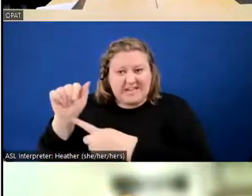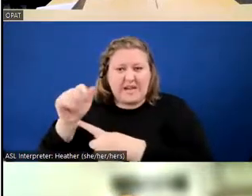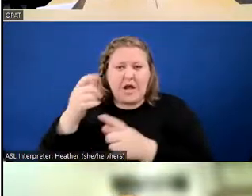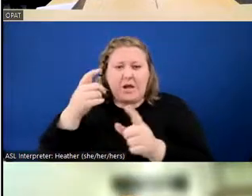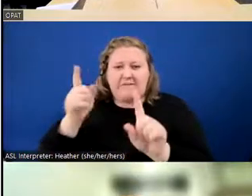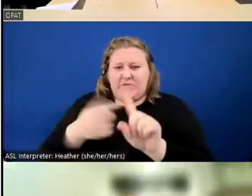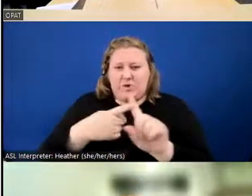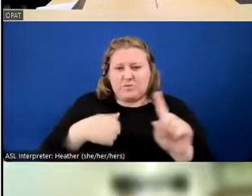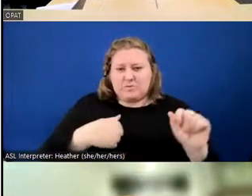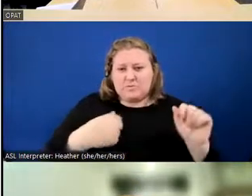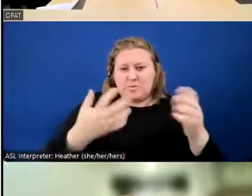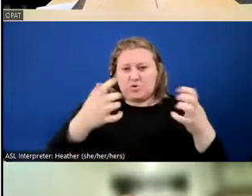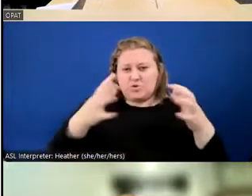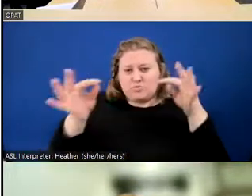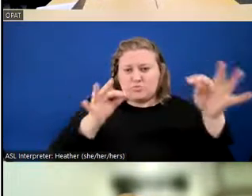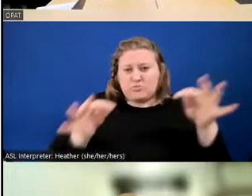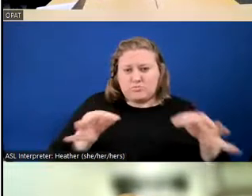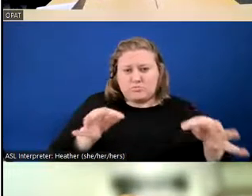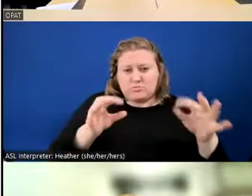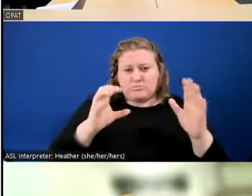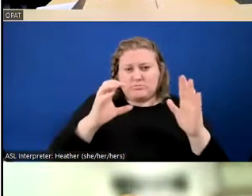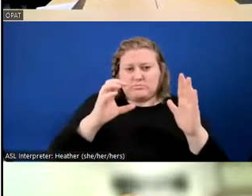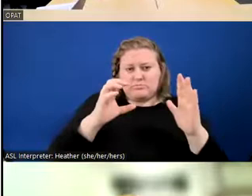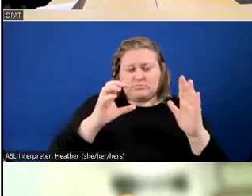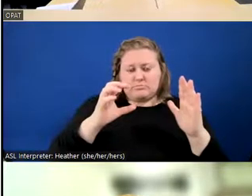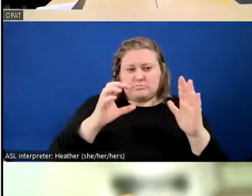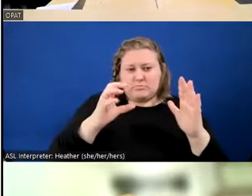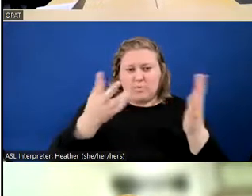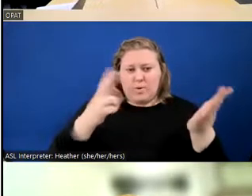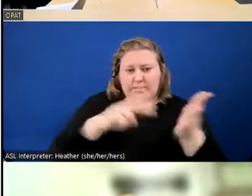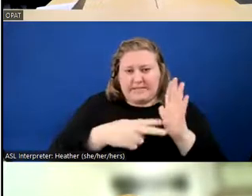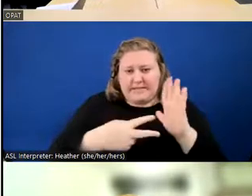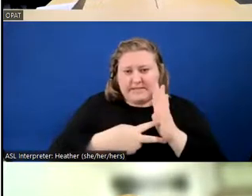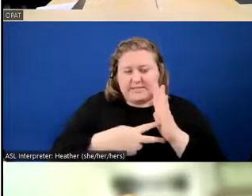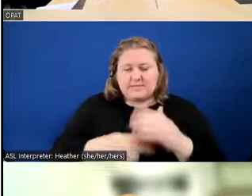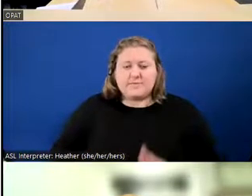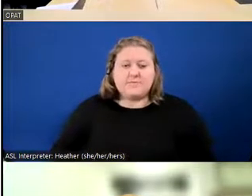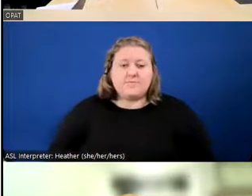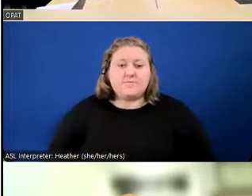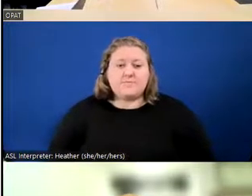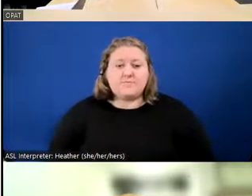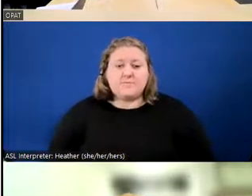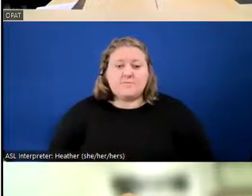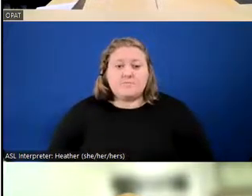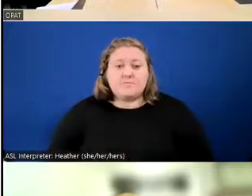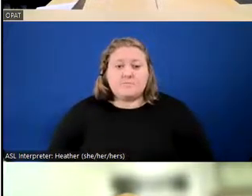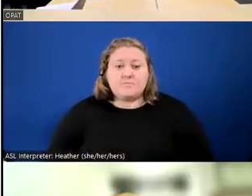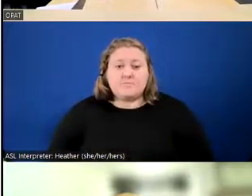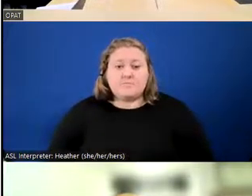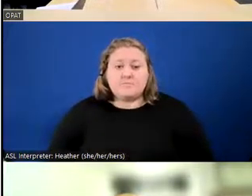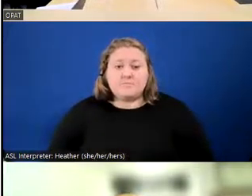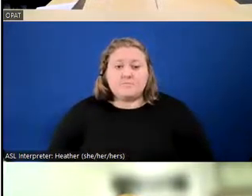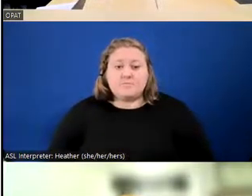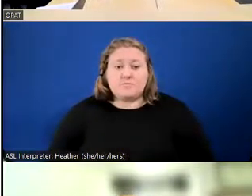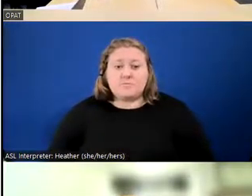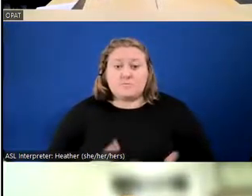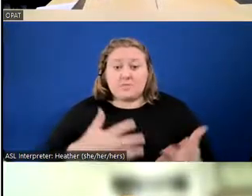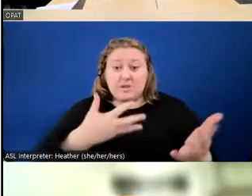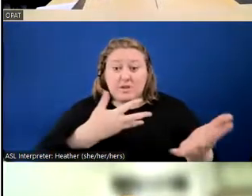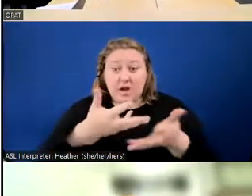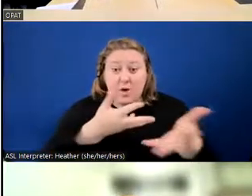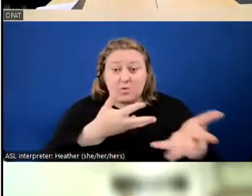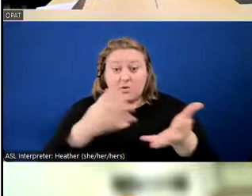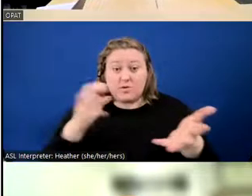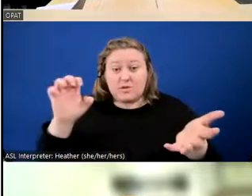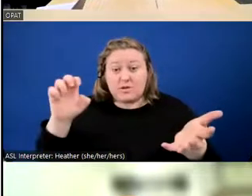I explain the data, the encounter, we – so these